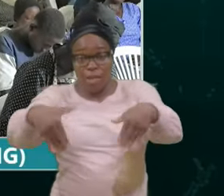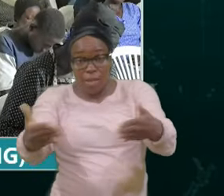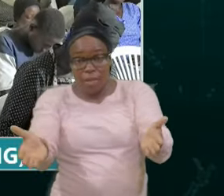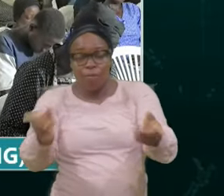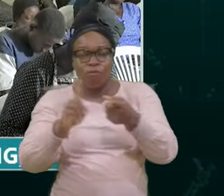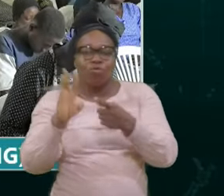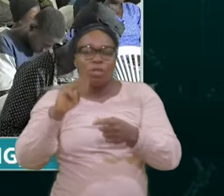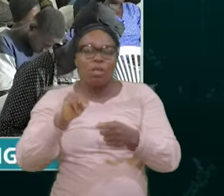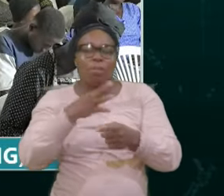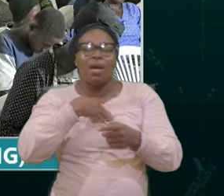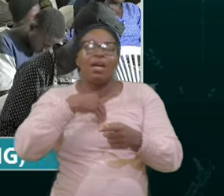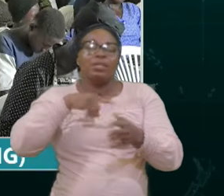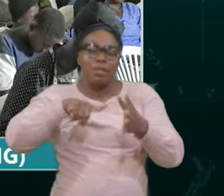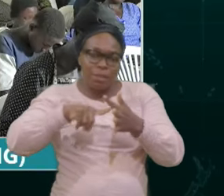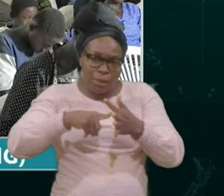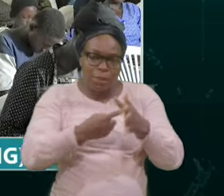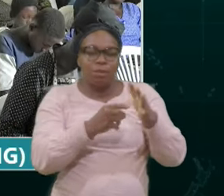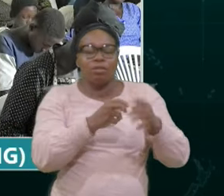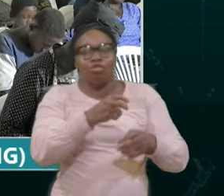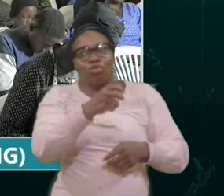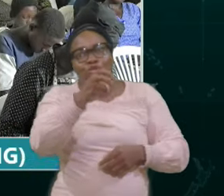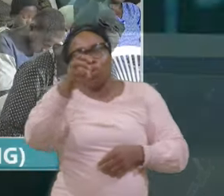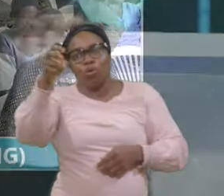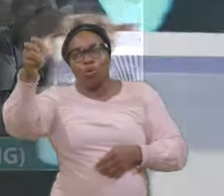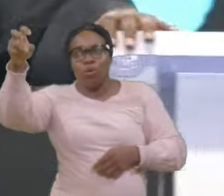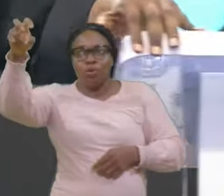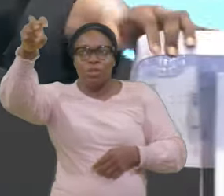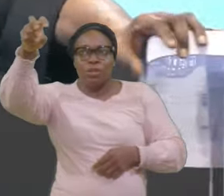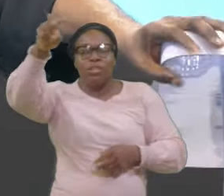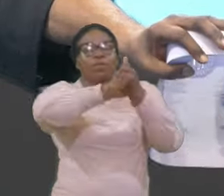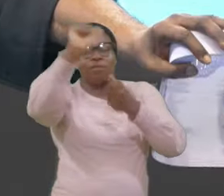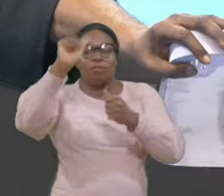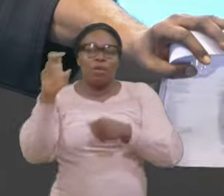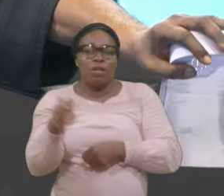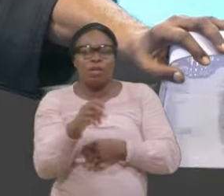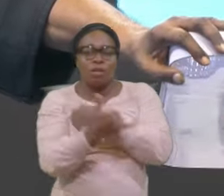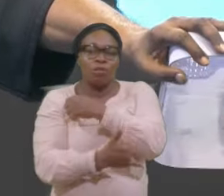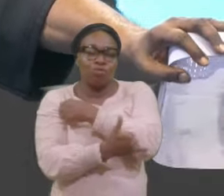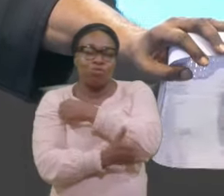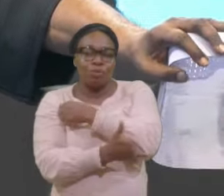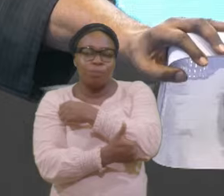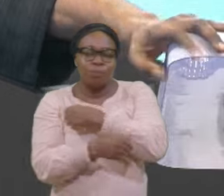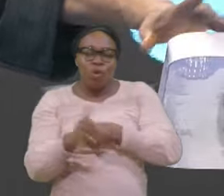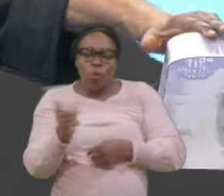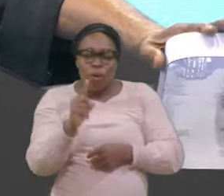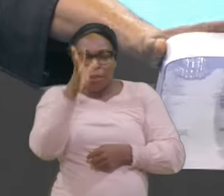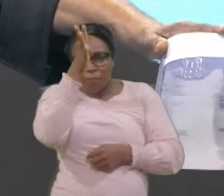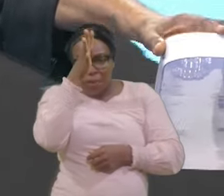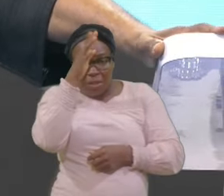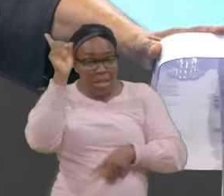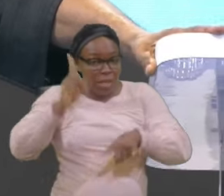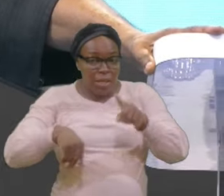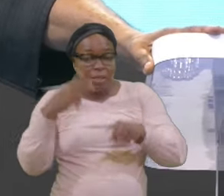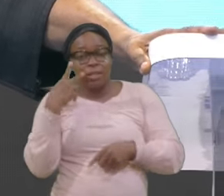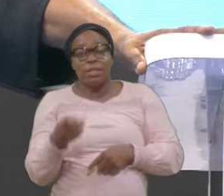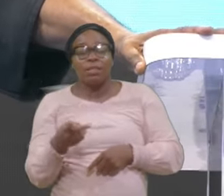Country Where the Father Will not See him Where the Mother Will not Be able To